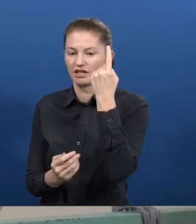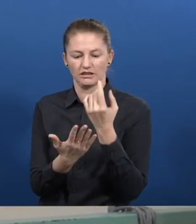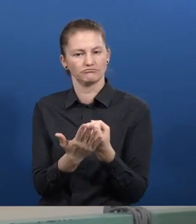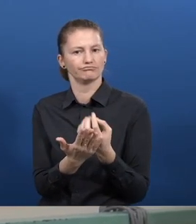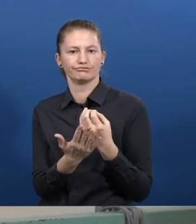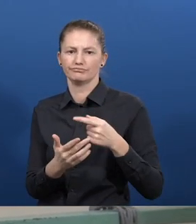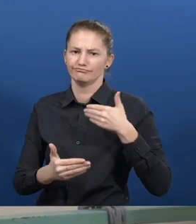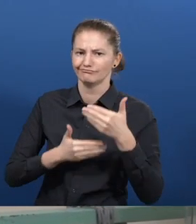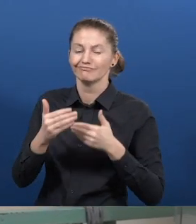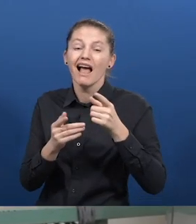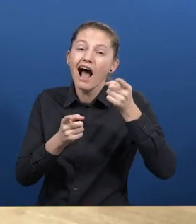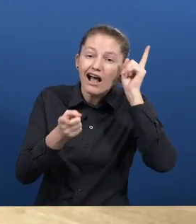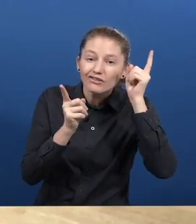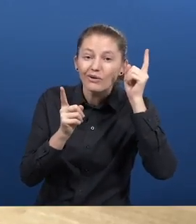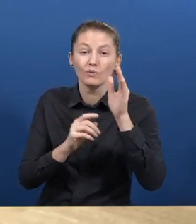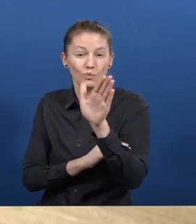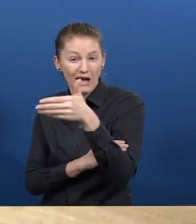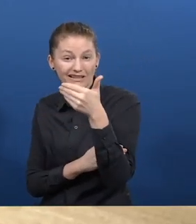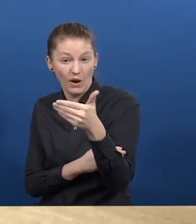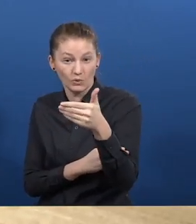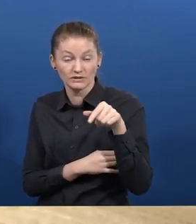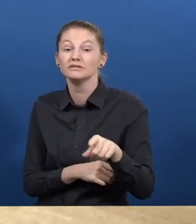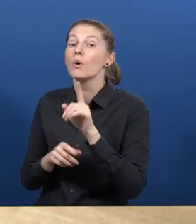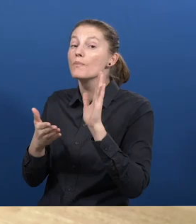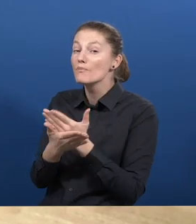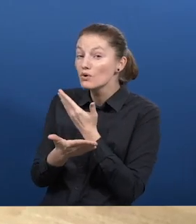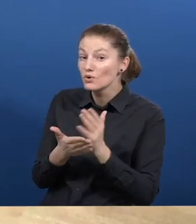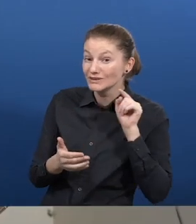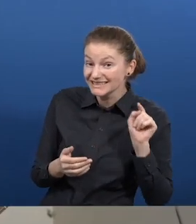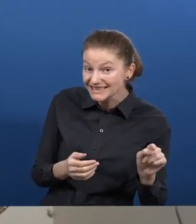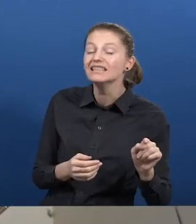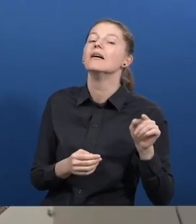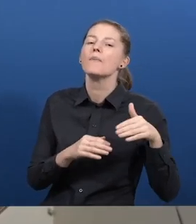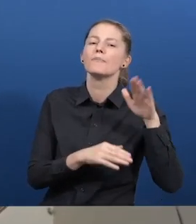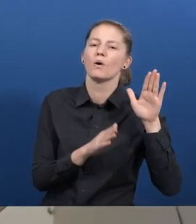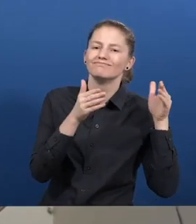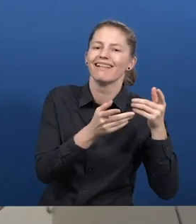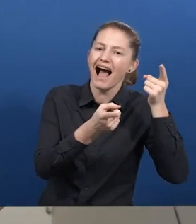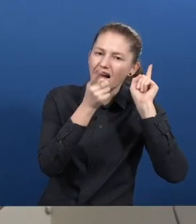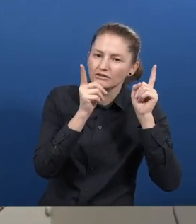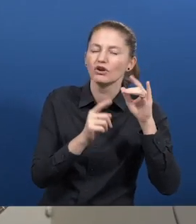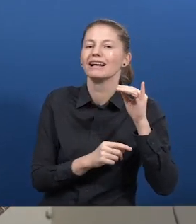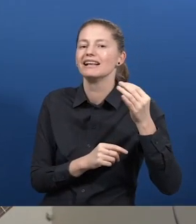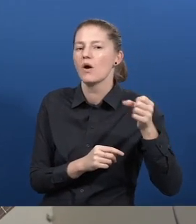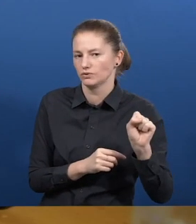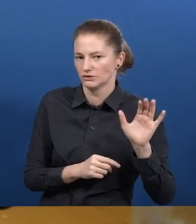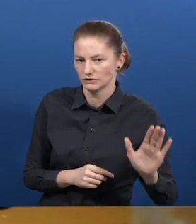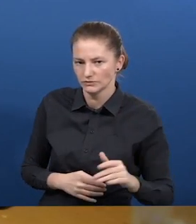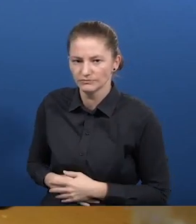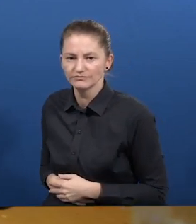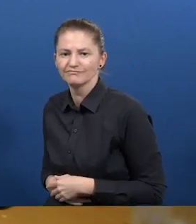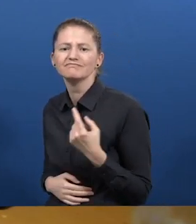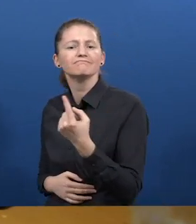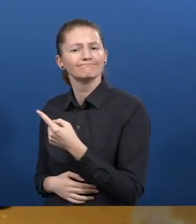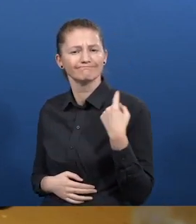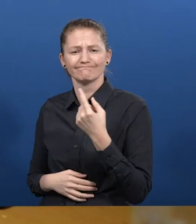first music score reading app on Android and iOS platforms. We have always had blind members take part in the development process